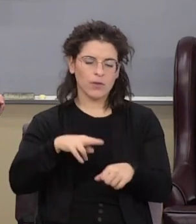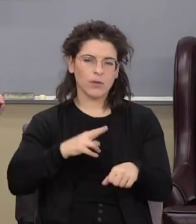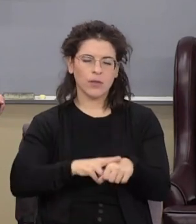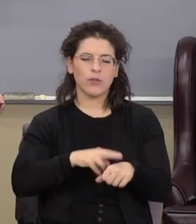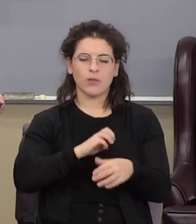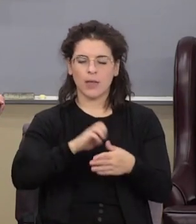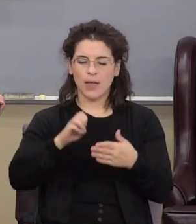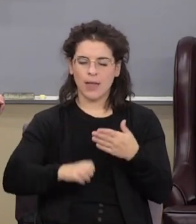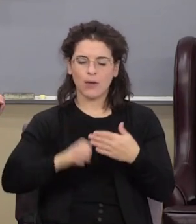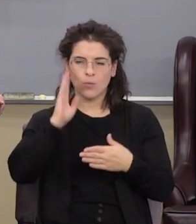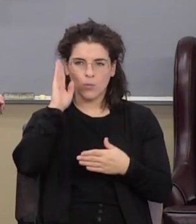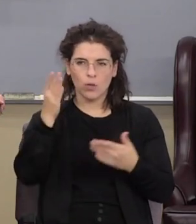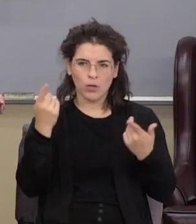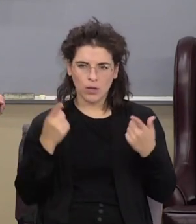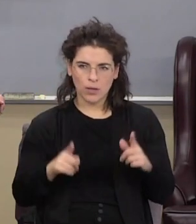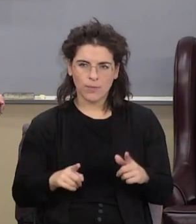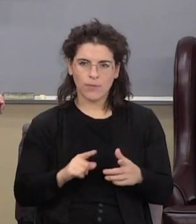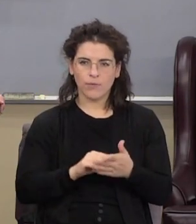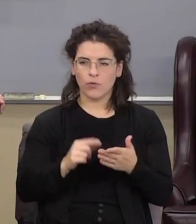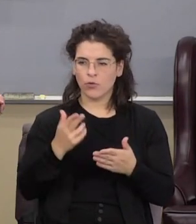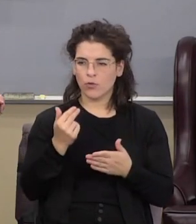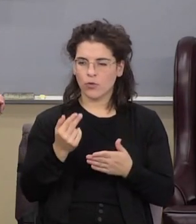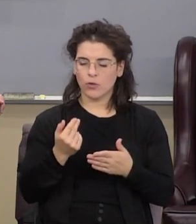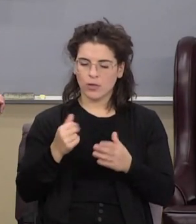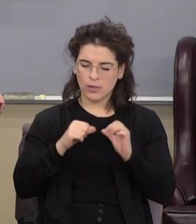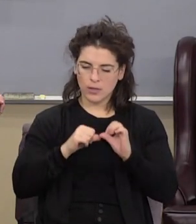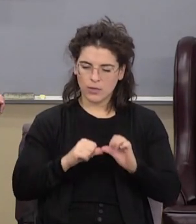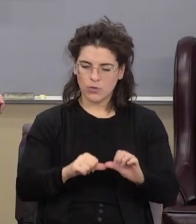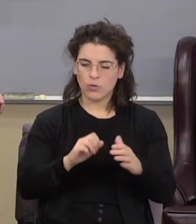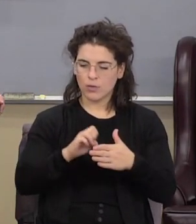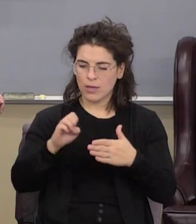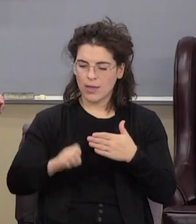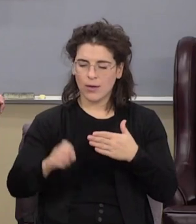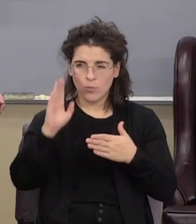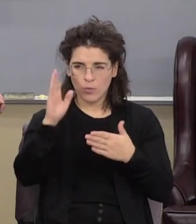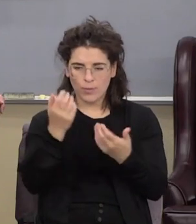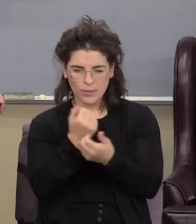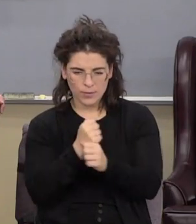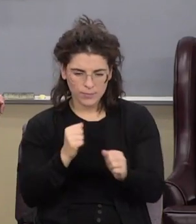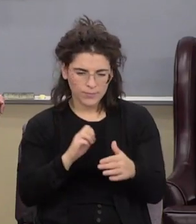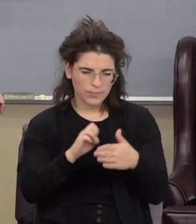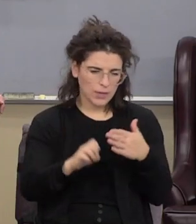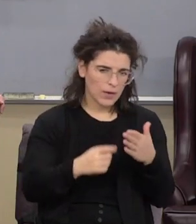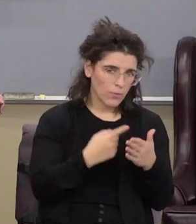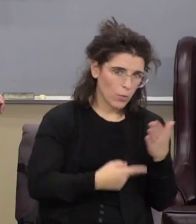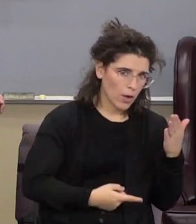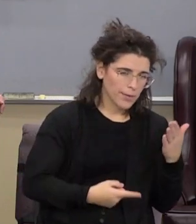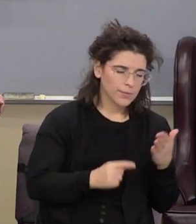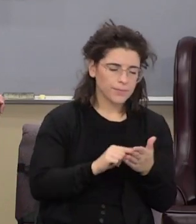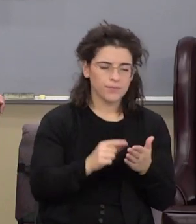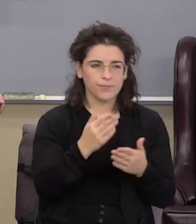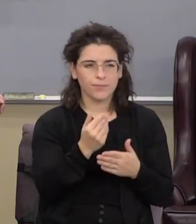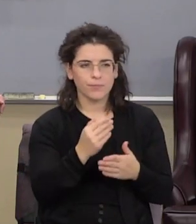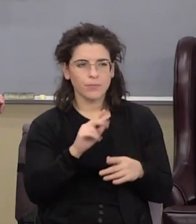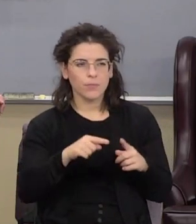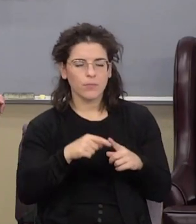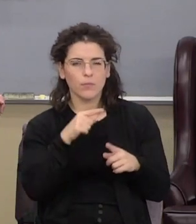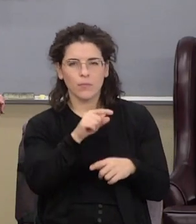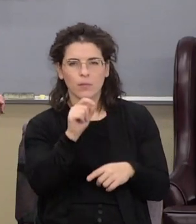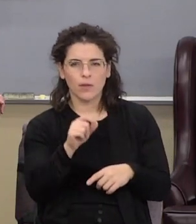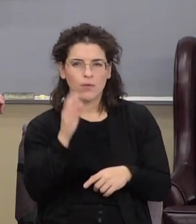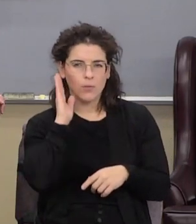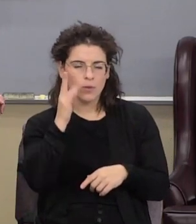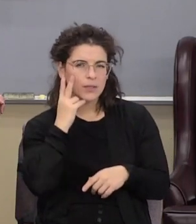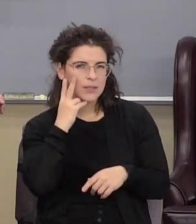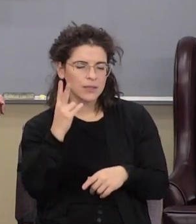verse 13 he that endureth to the end shall be saved the end of what well verse 15 when ye therefore shall see the